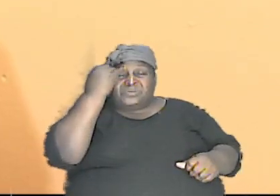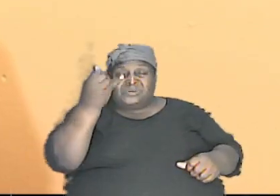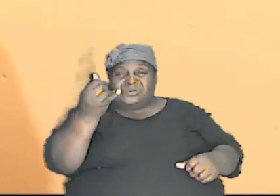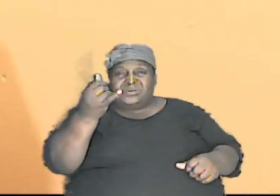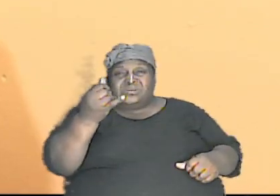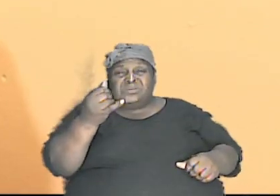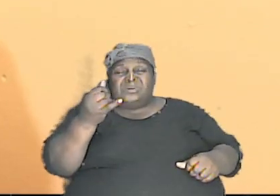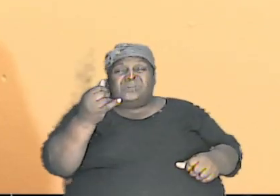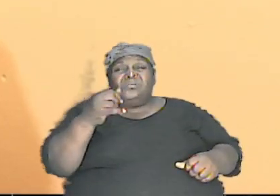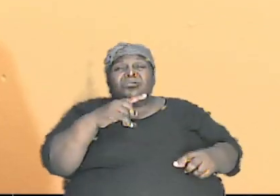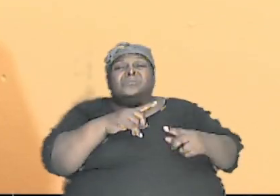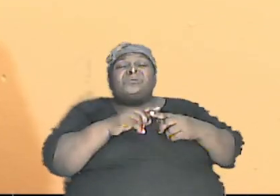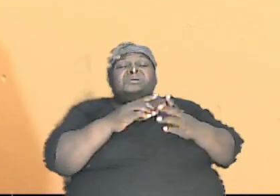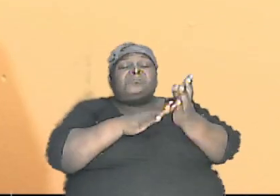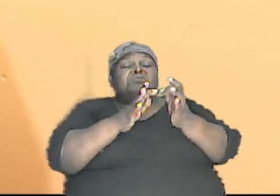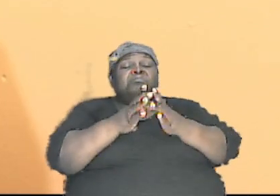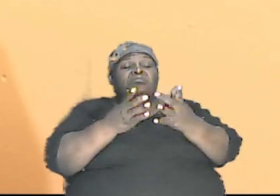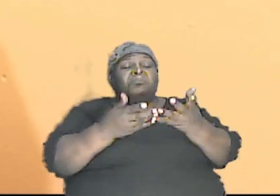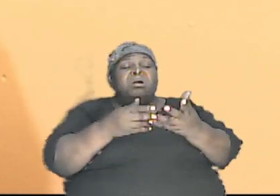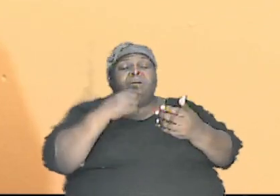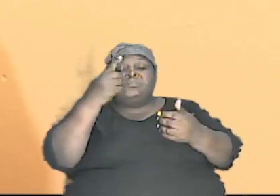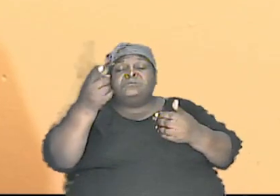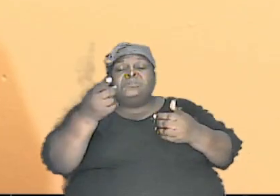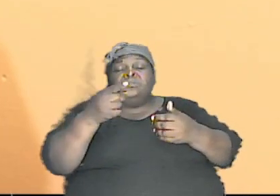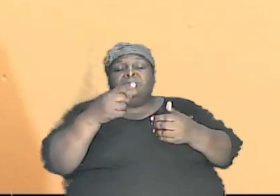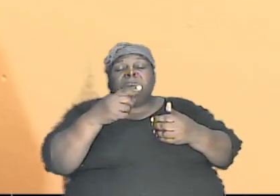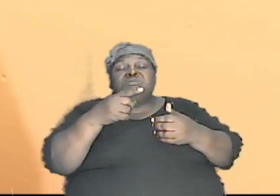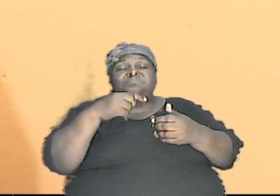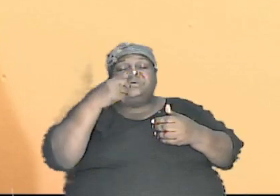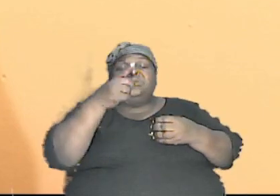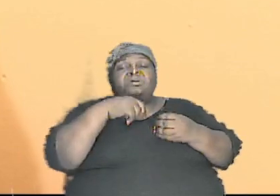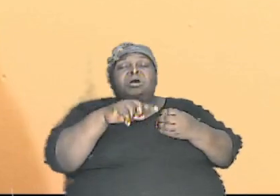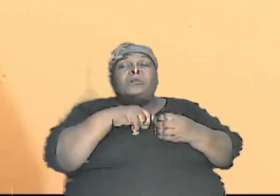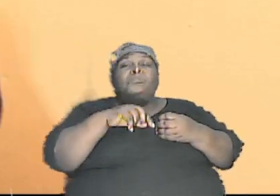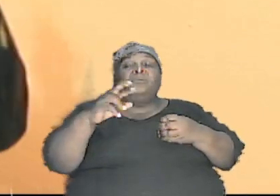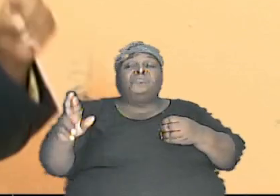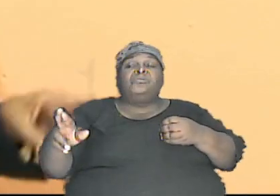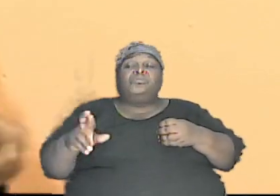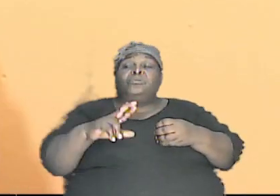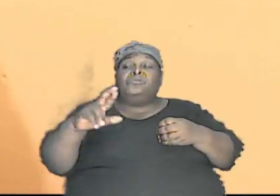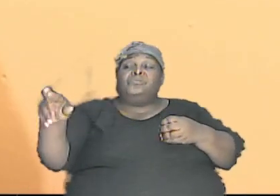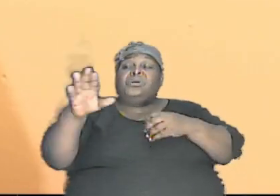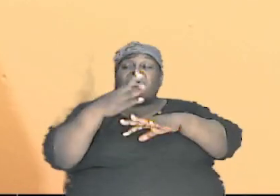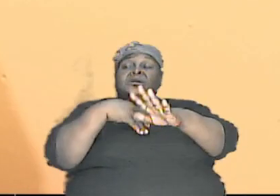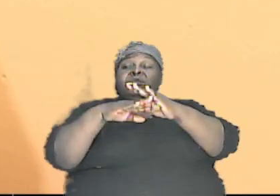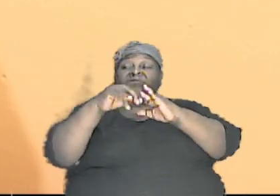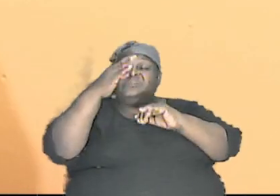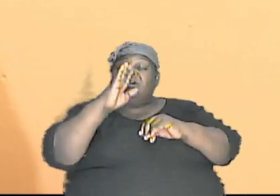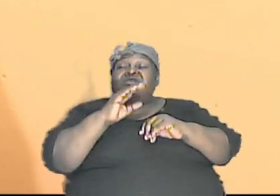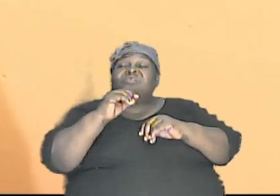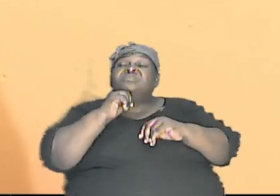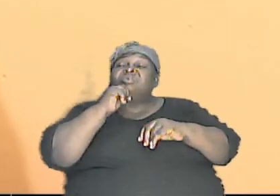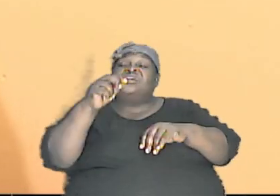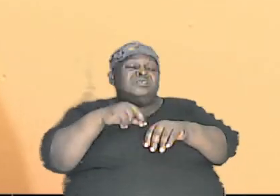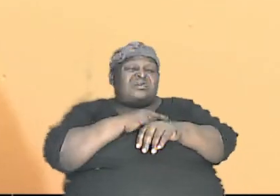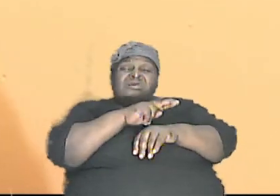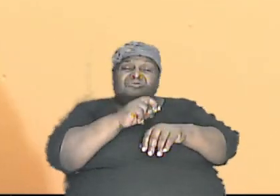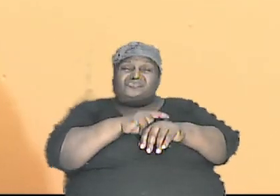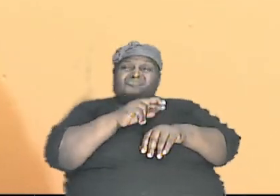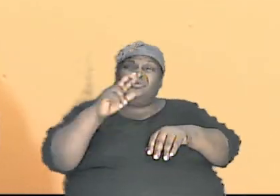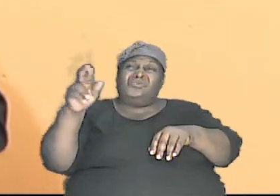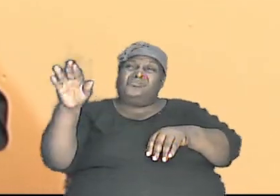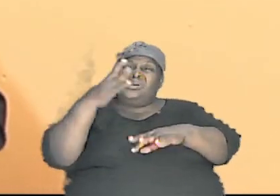when the Bible talks about the right hand of God it's not a physical right hand like what a lot of people think when the Bible say